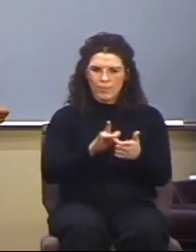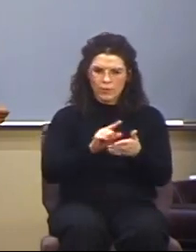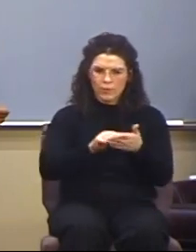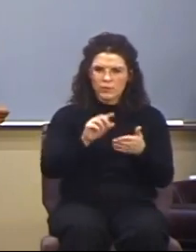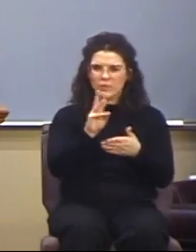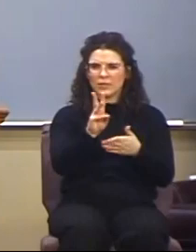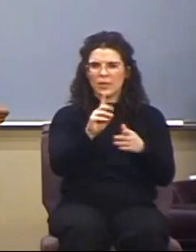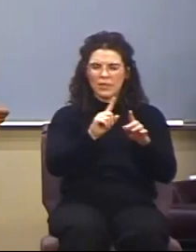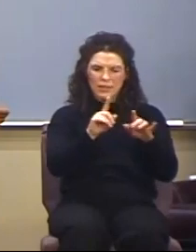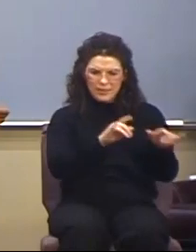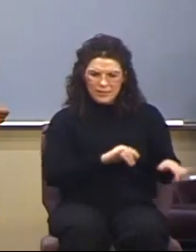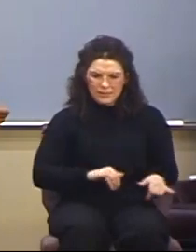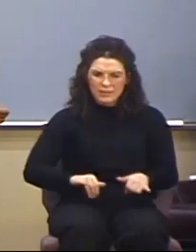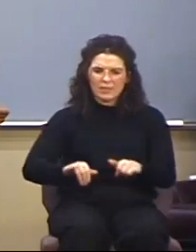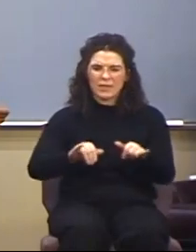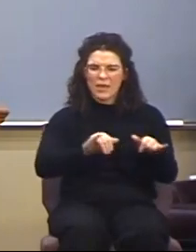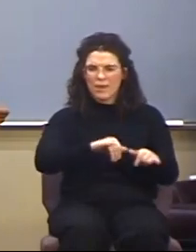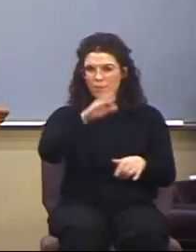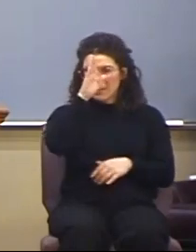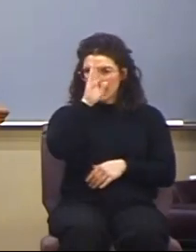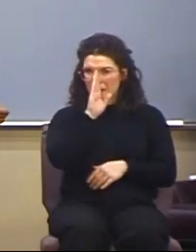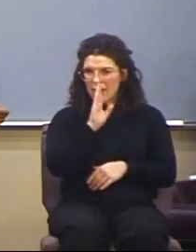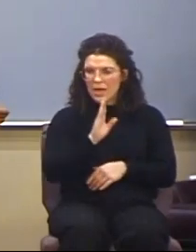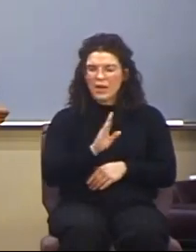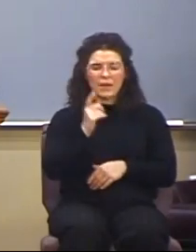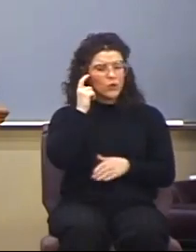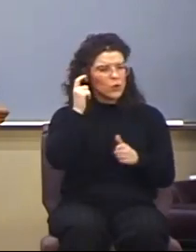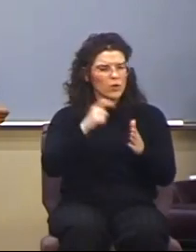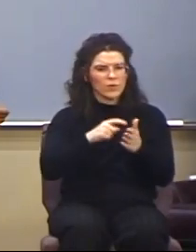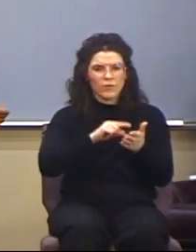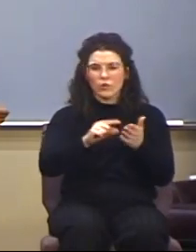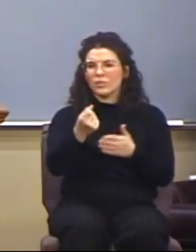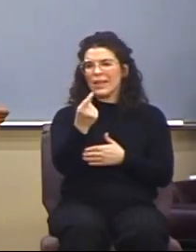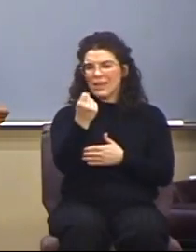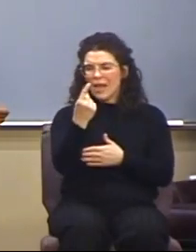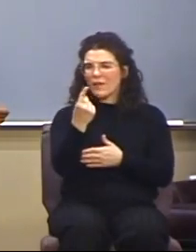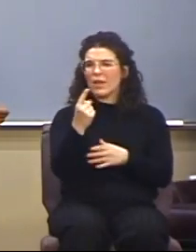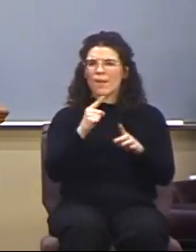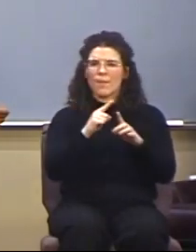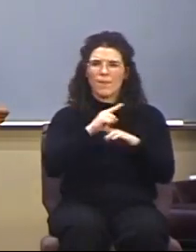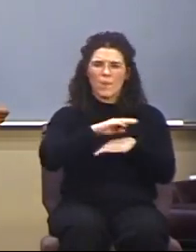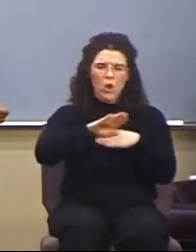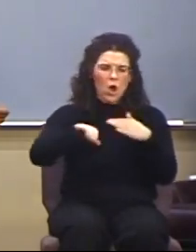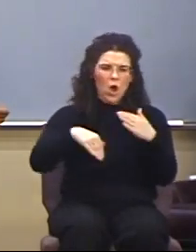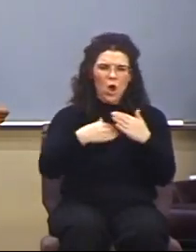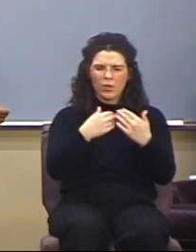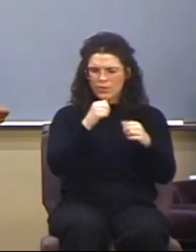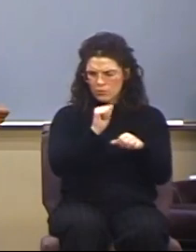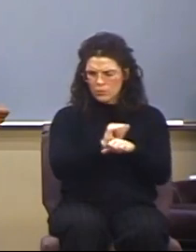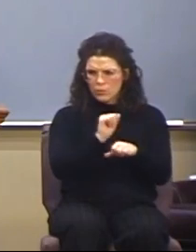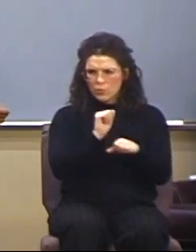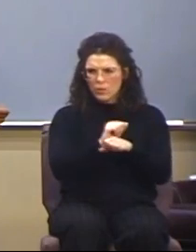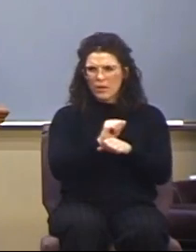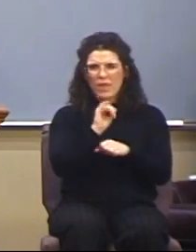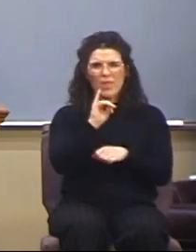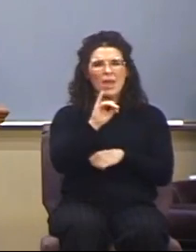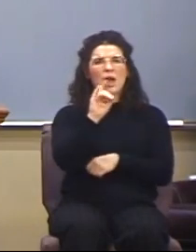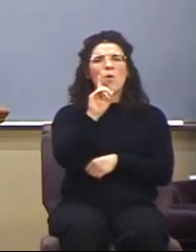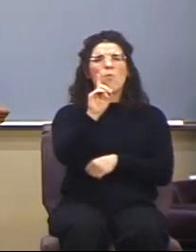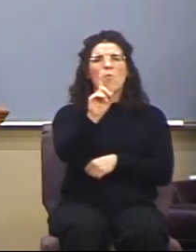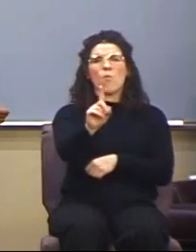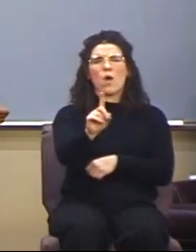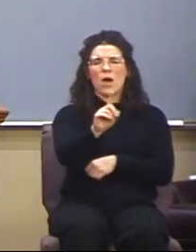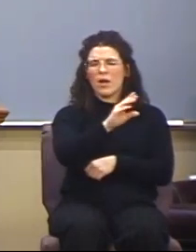six, the same God. If you notice down at verse 11, but all these worketh that one